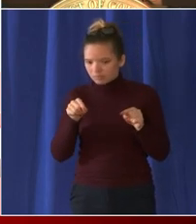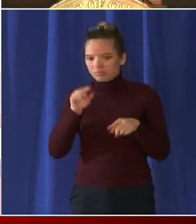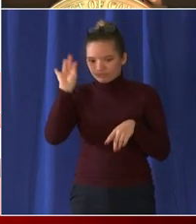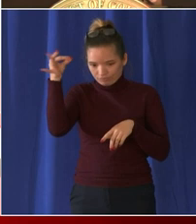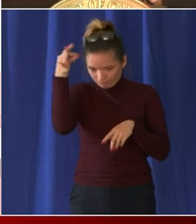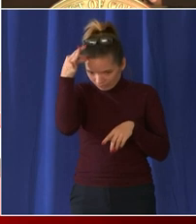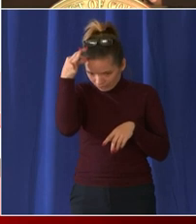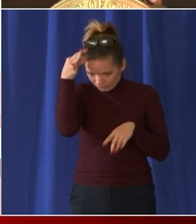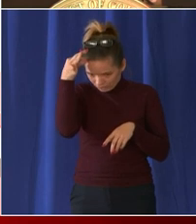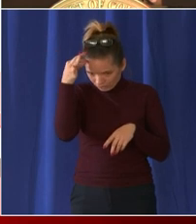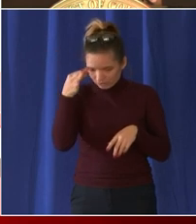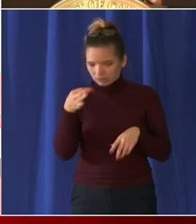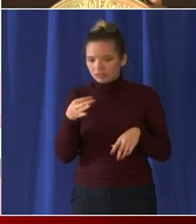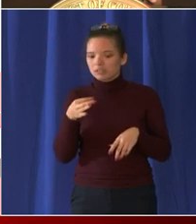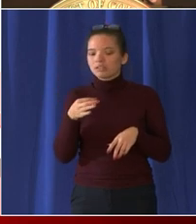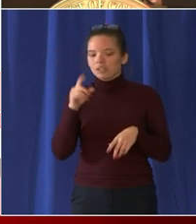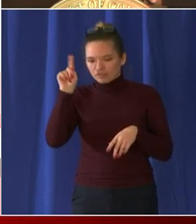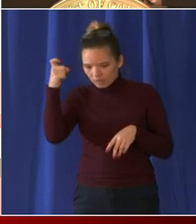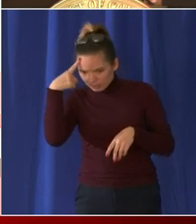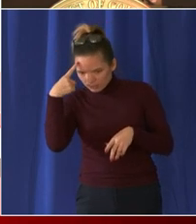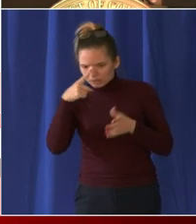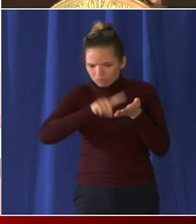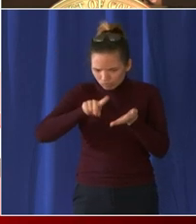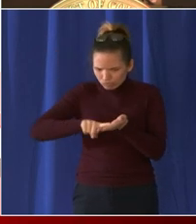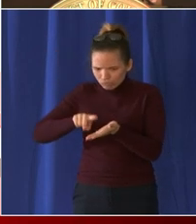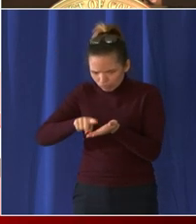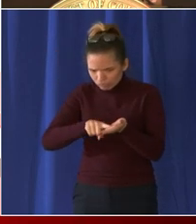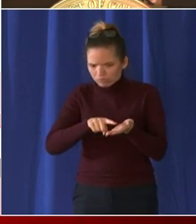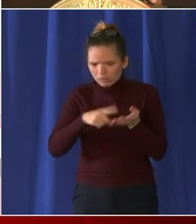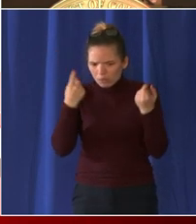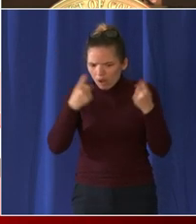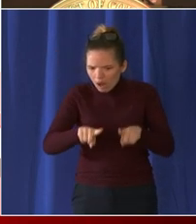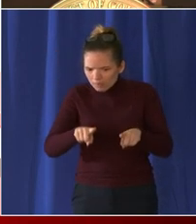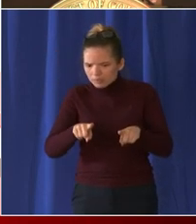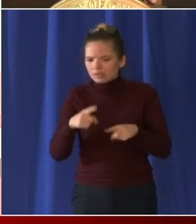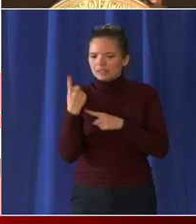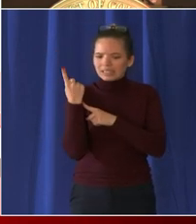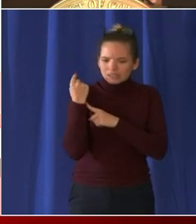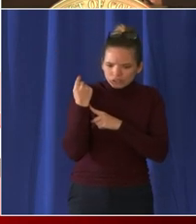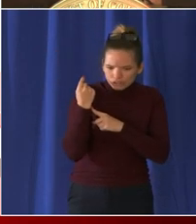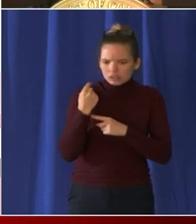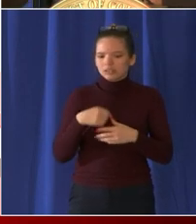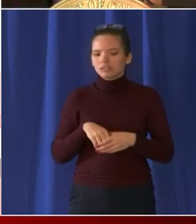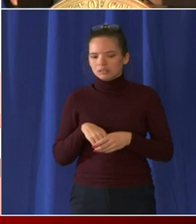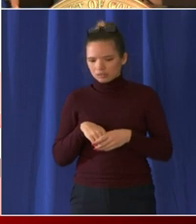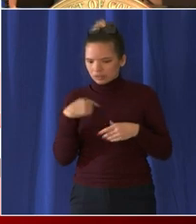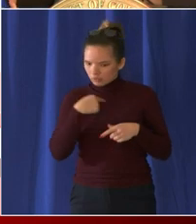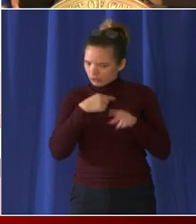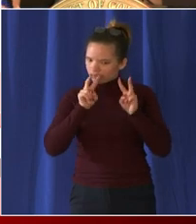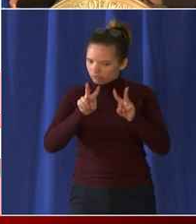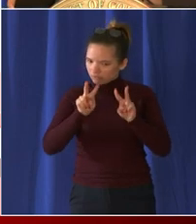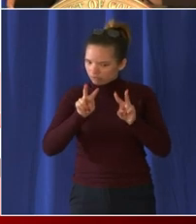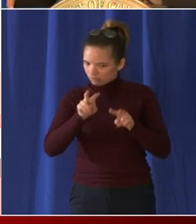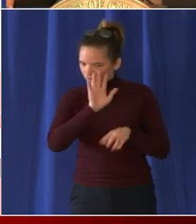investigating the events of January the 6th and we look forward to their full recommendations